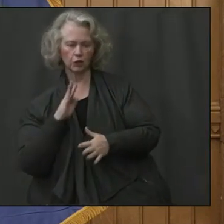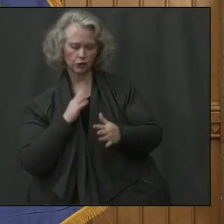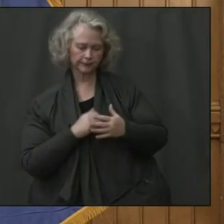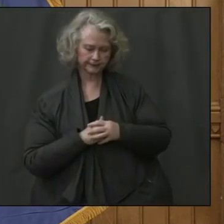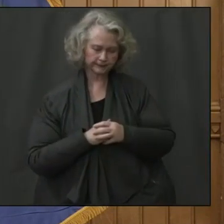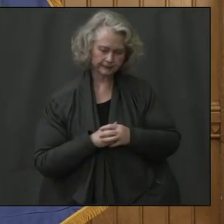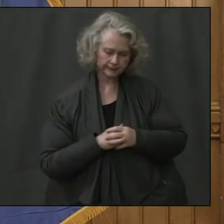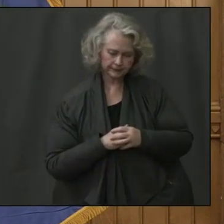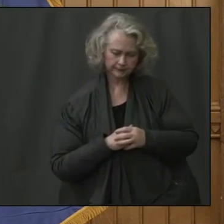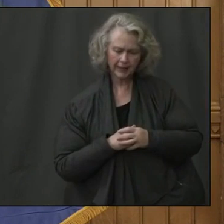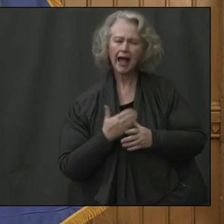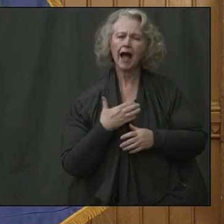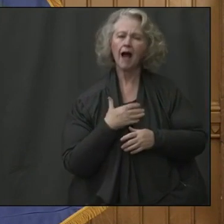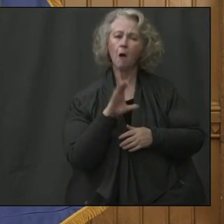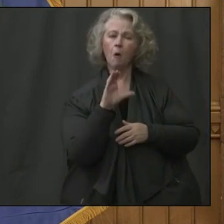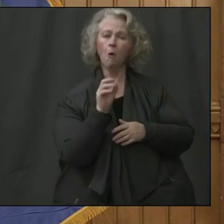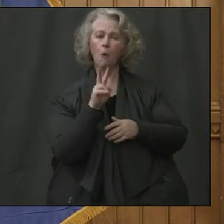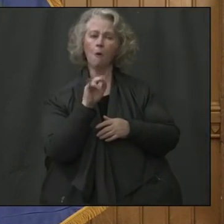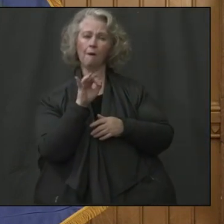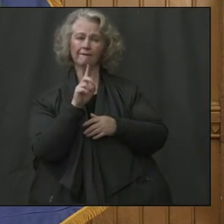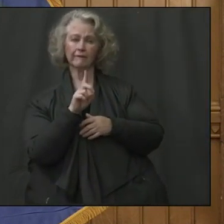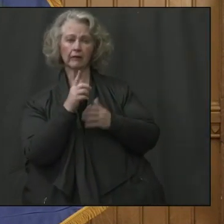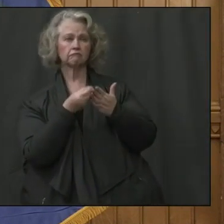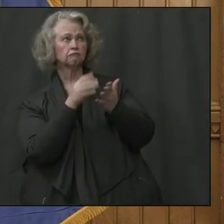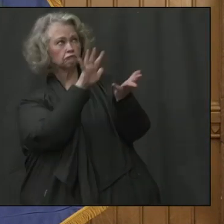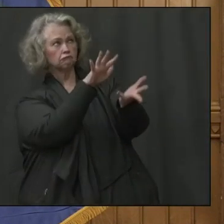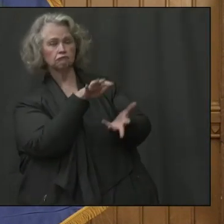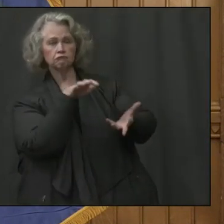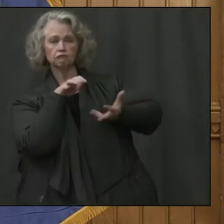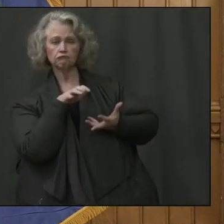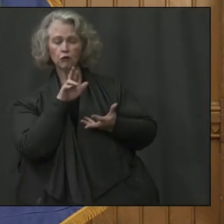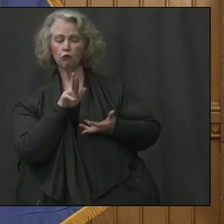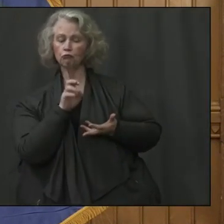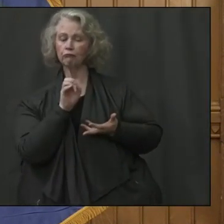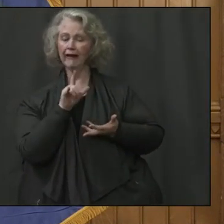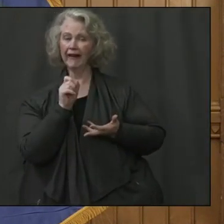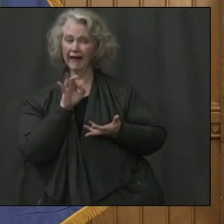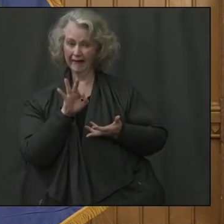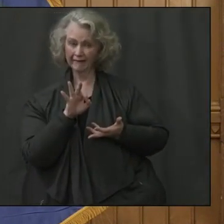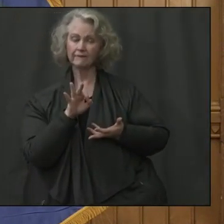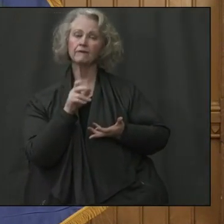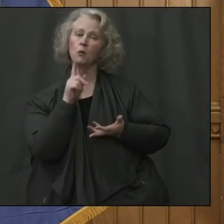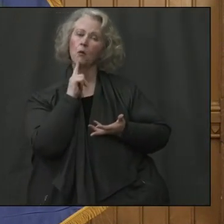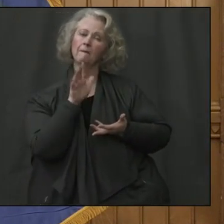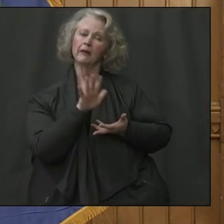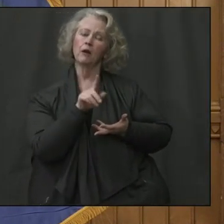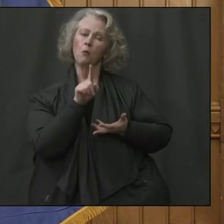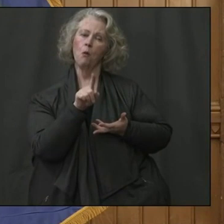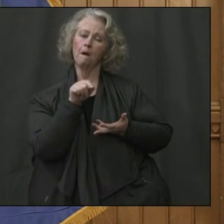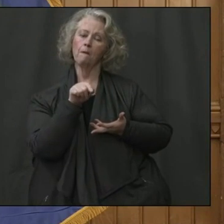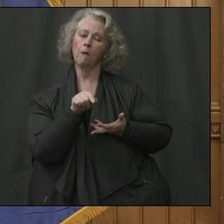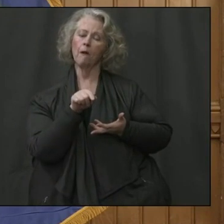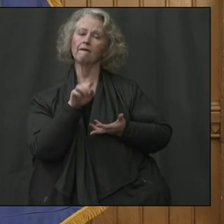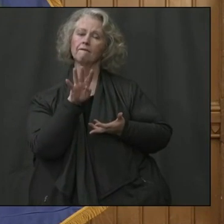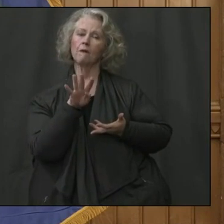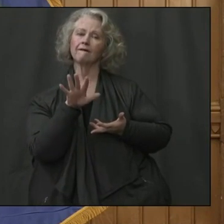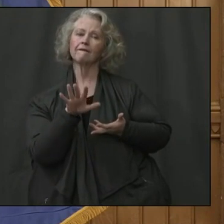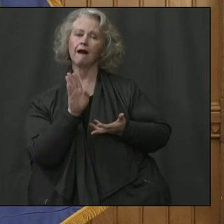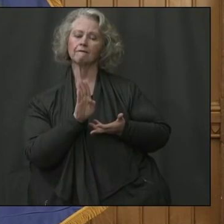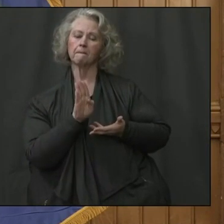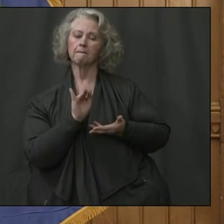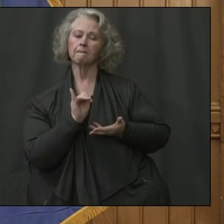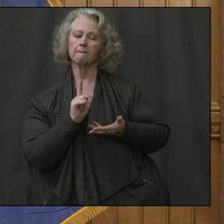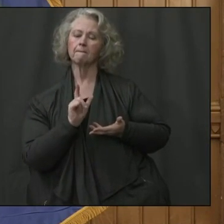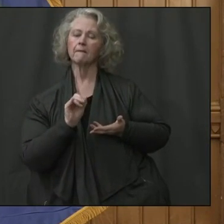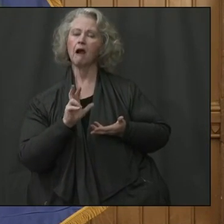um, our COVID relief fund, it looks like our allocation for the state of Connecticut, uh, will be $1.45 billion. And